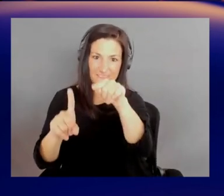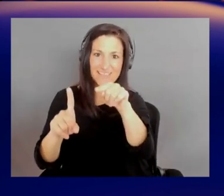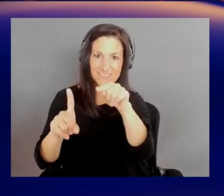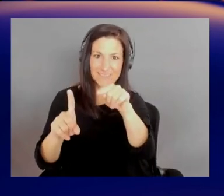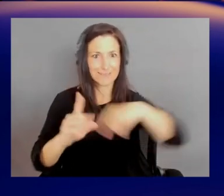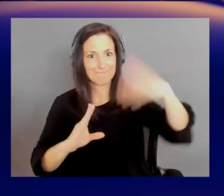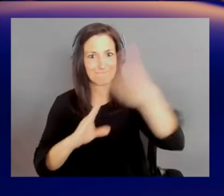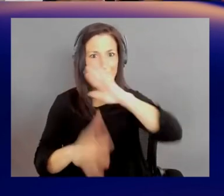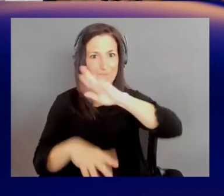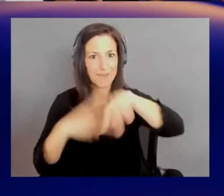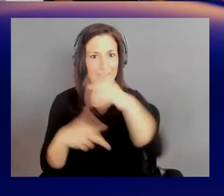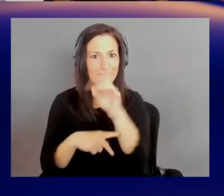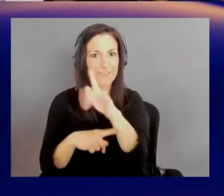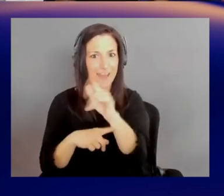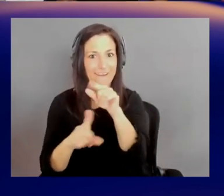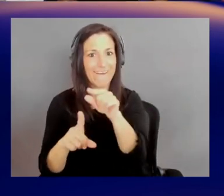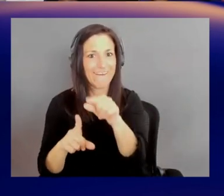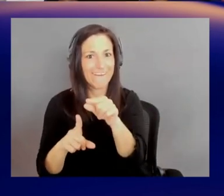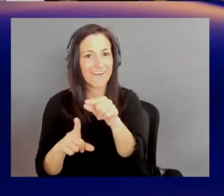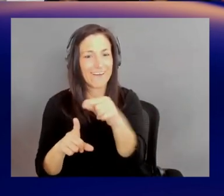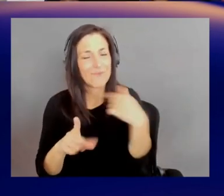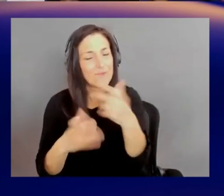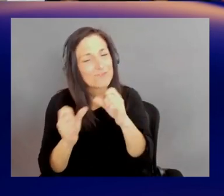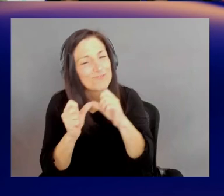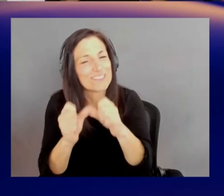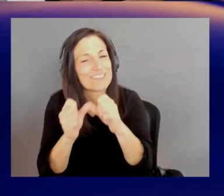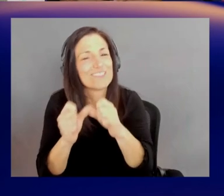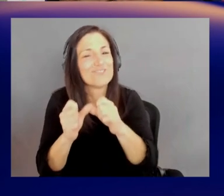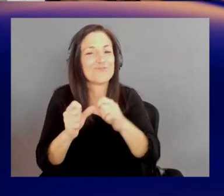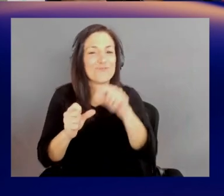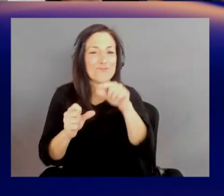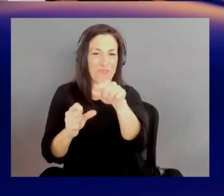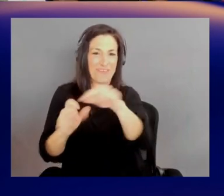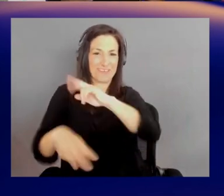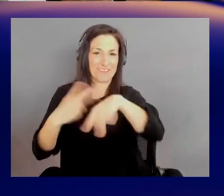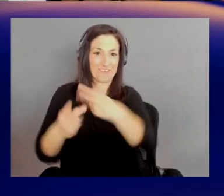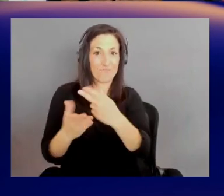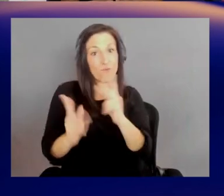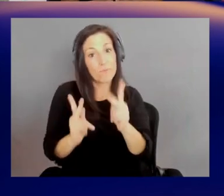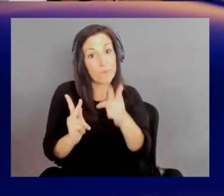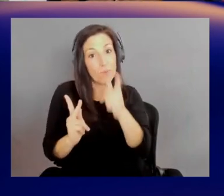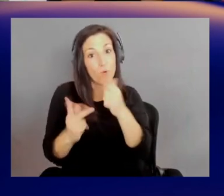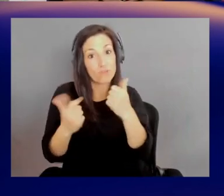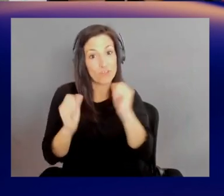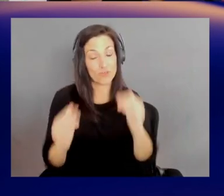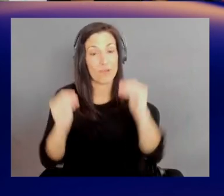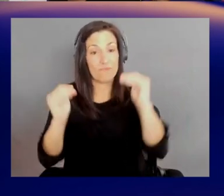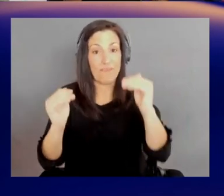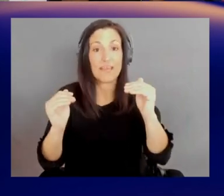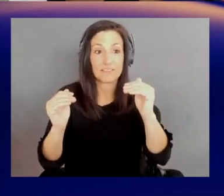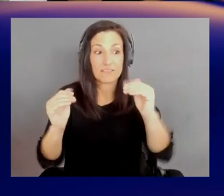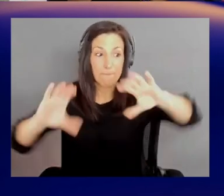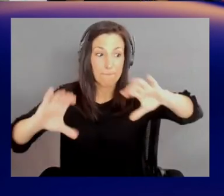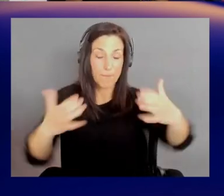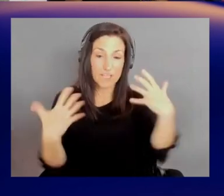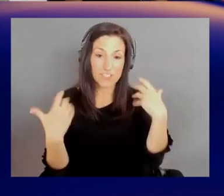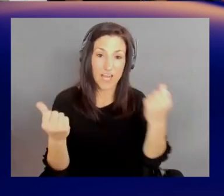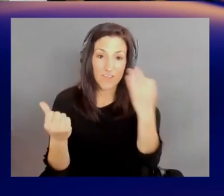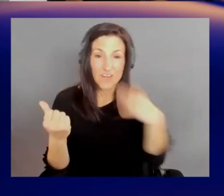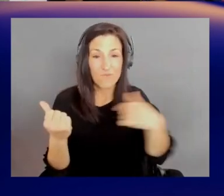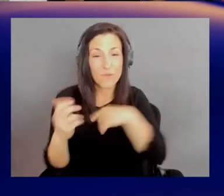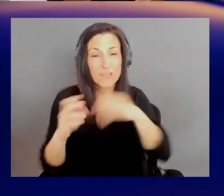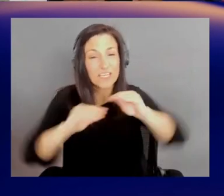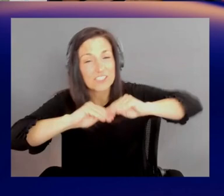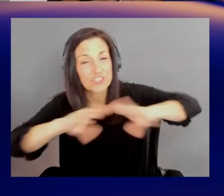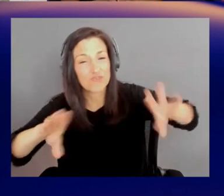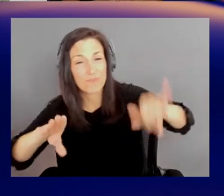with groups that are trying to advance population health. And if we can help them distribute their data to a global population of